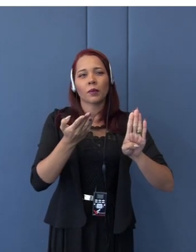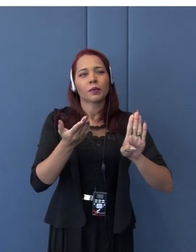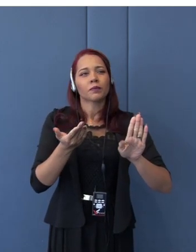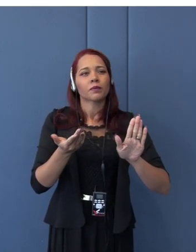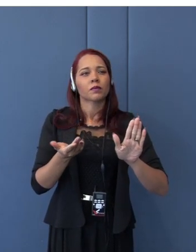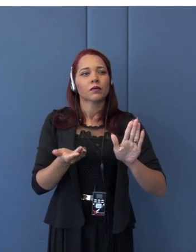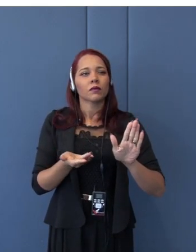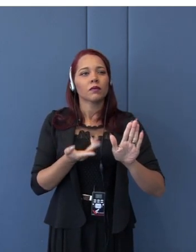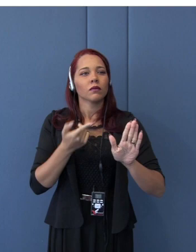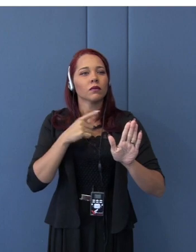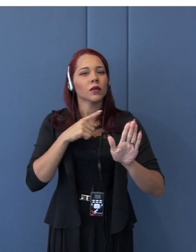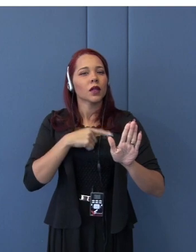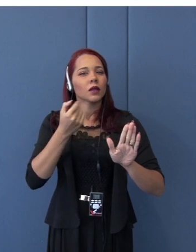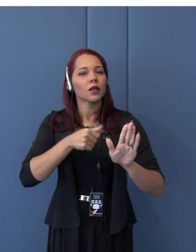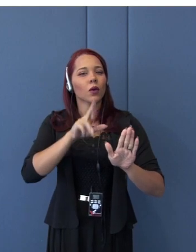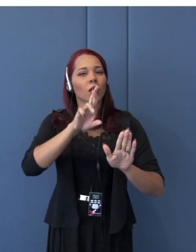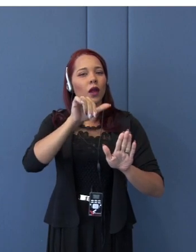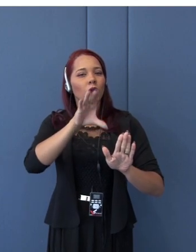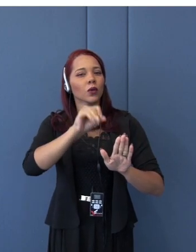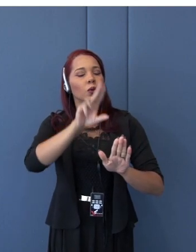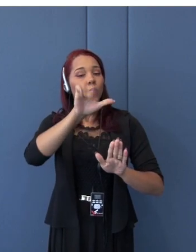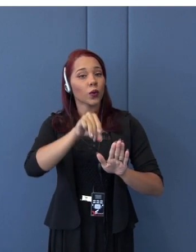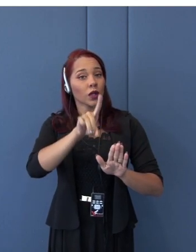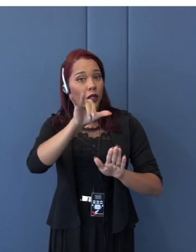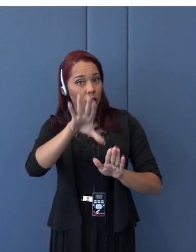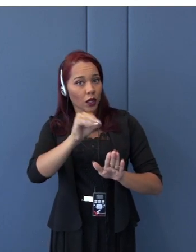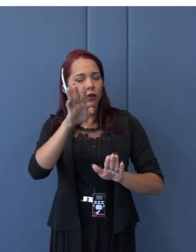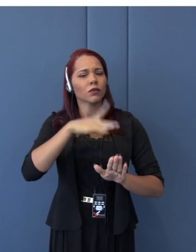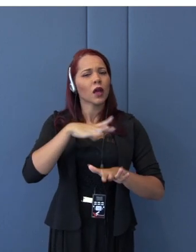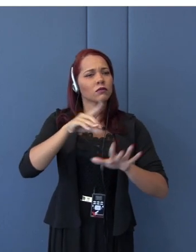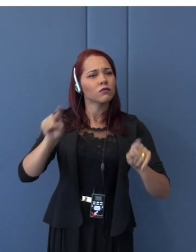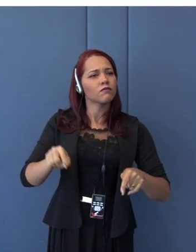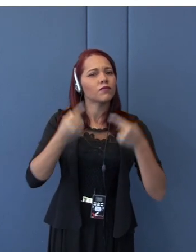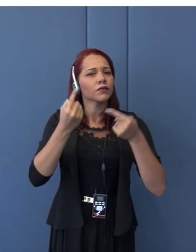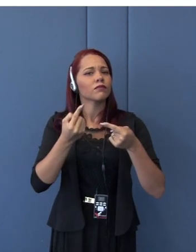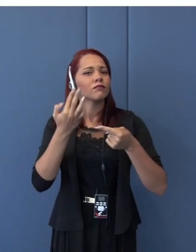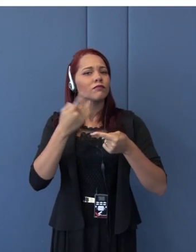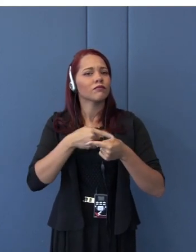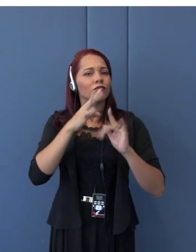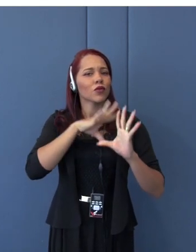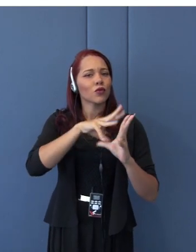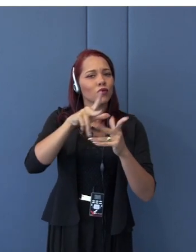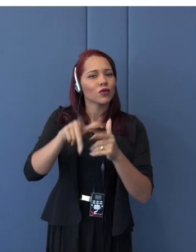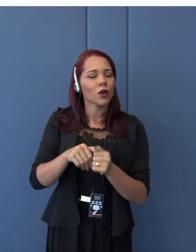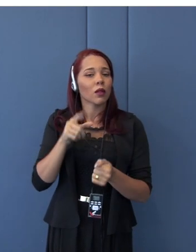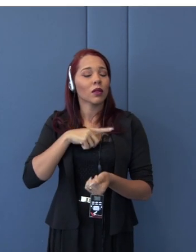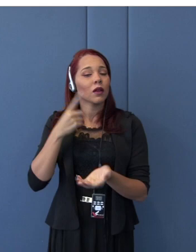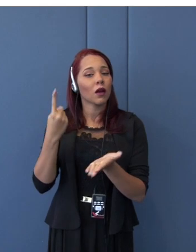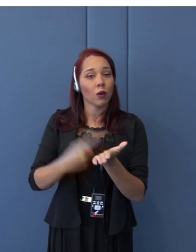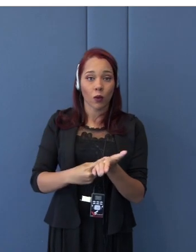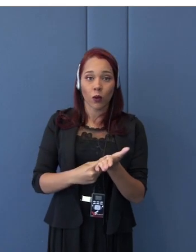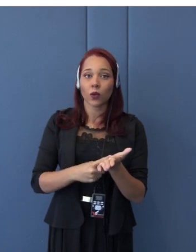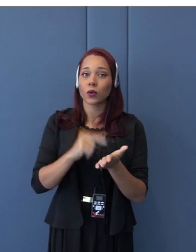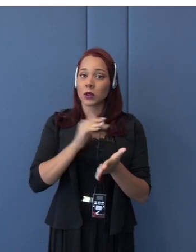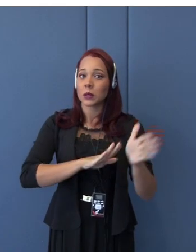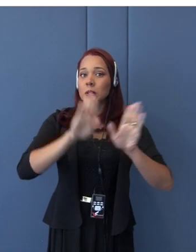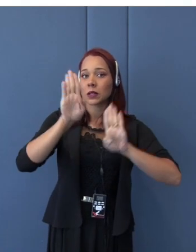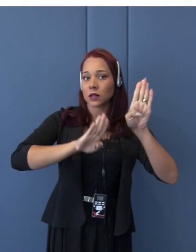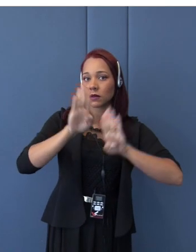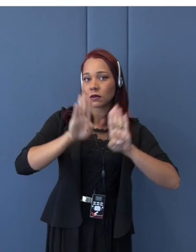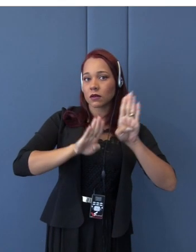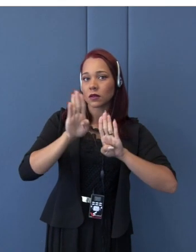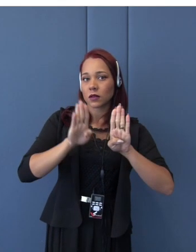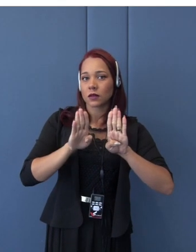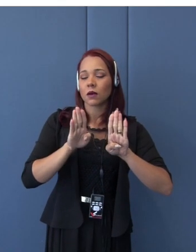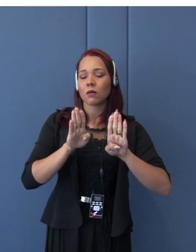competition in line with government procurement agreement of the WTO. So, you see,